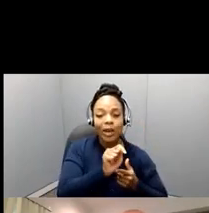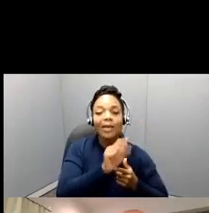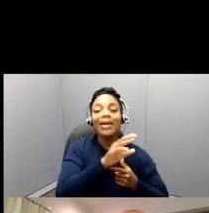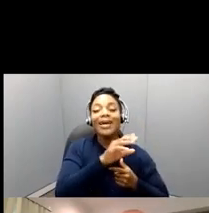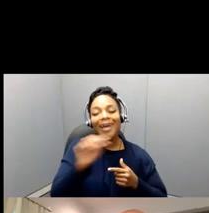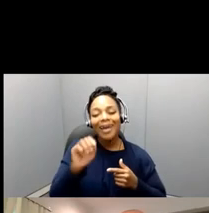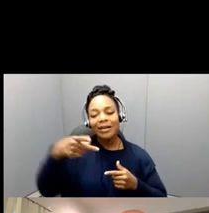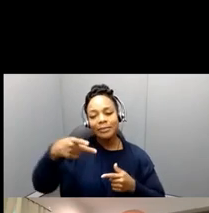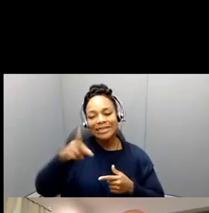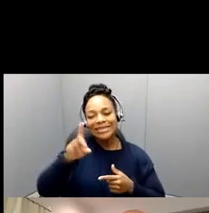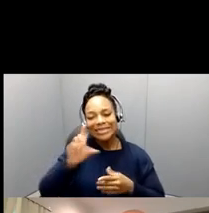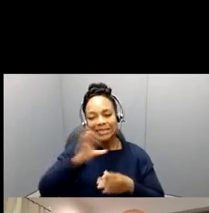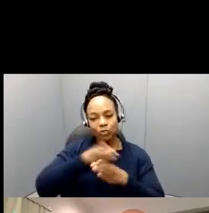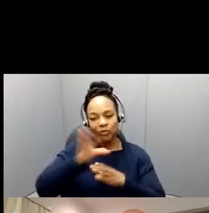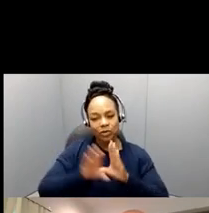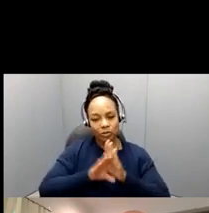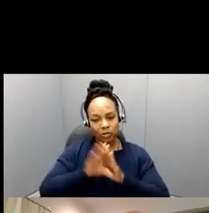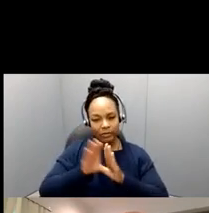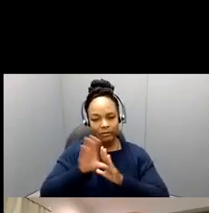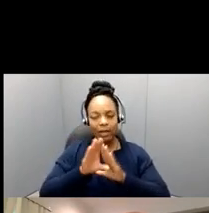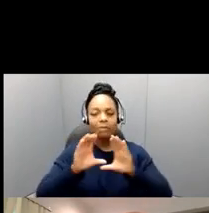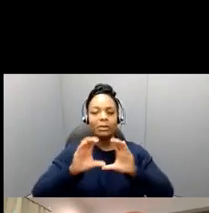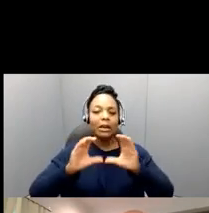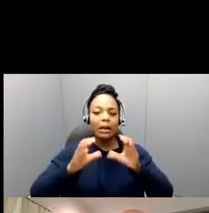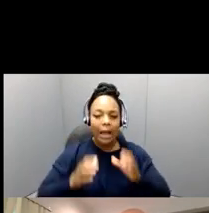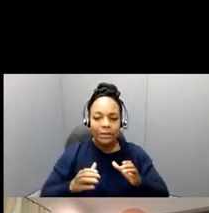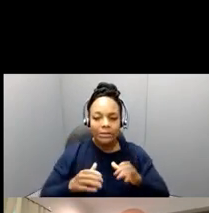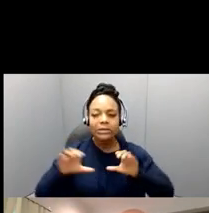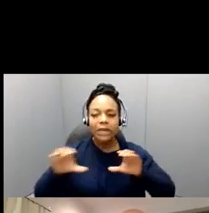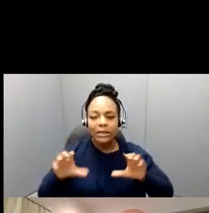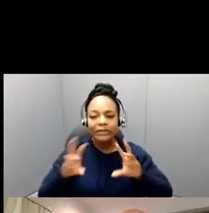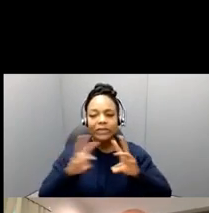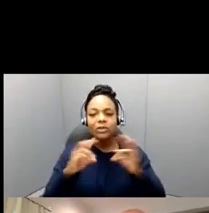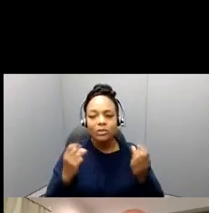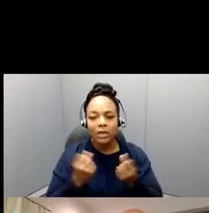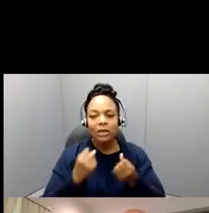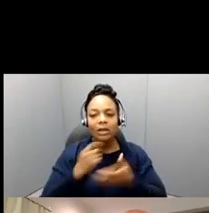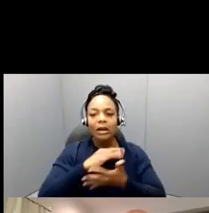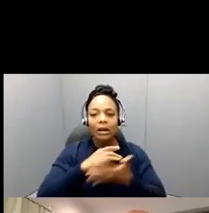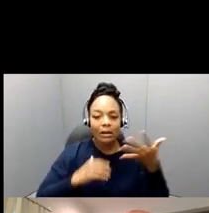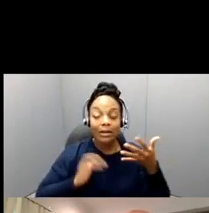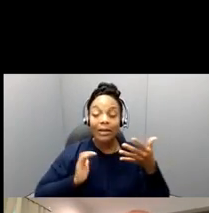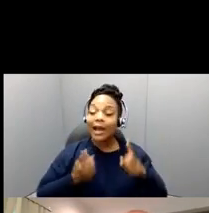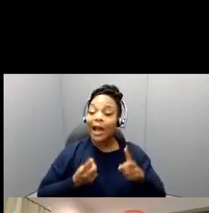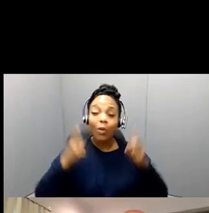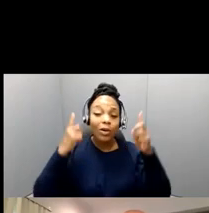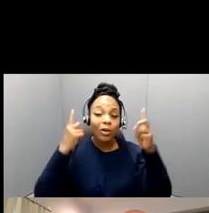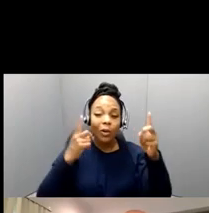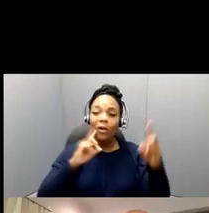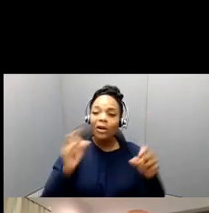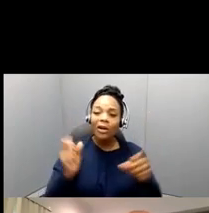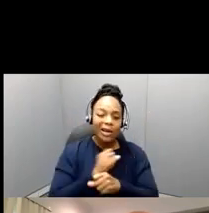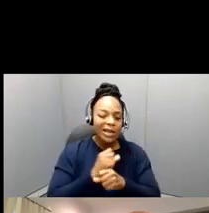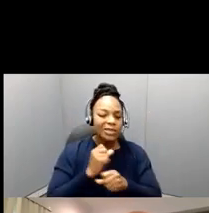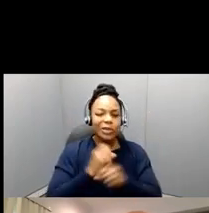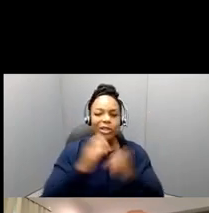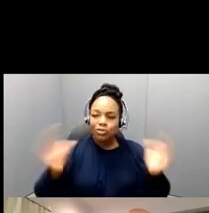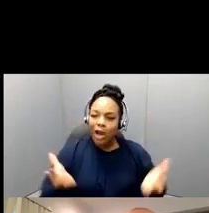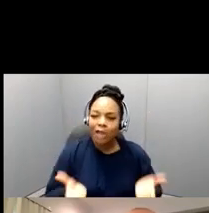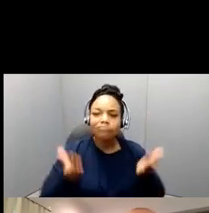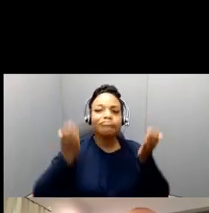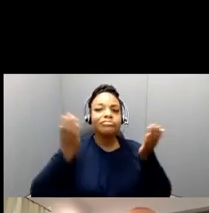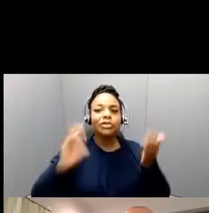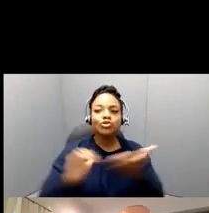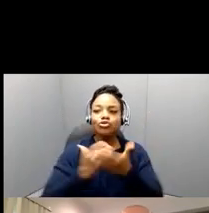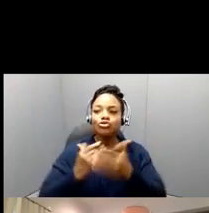and other activities that are aimed at building the next generation of scholars. Others also know us for an annual